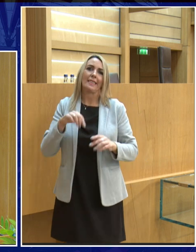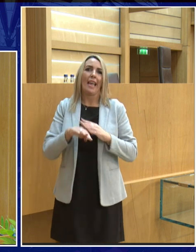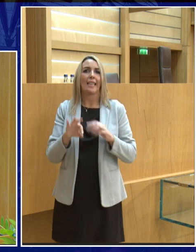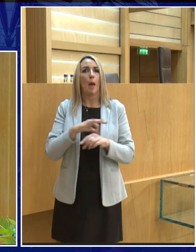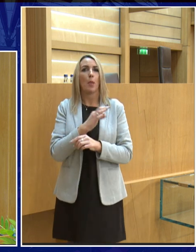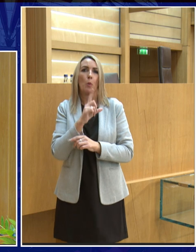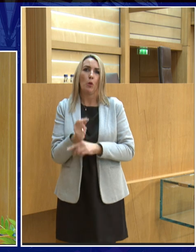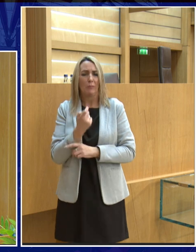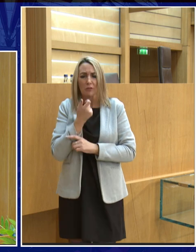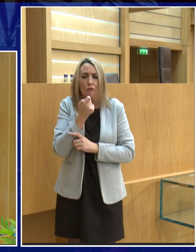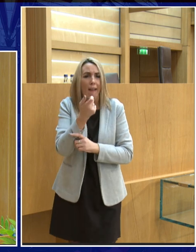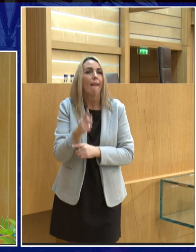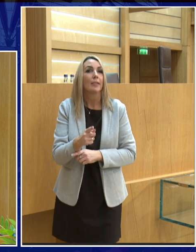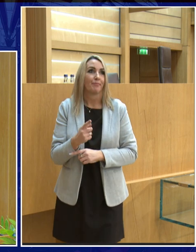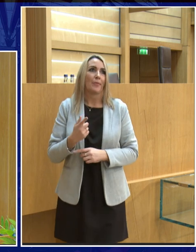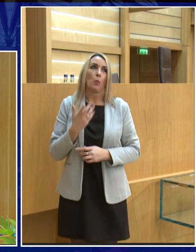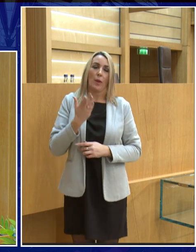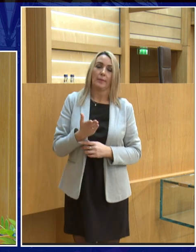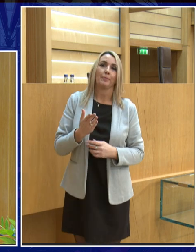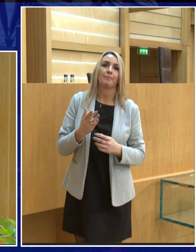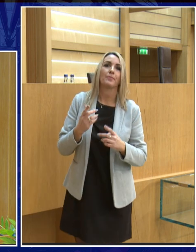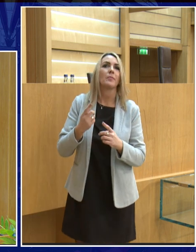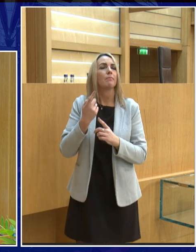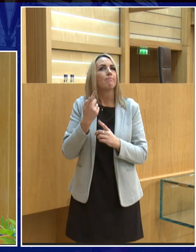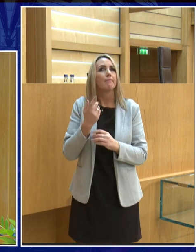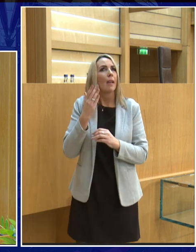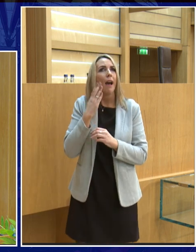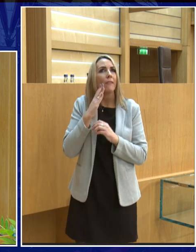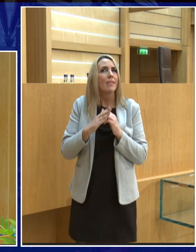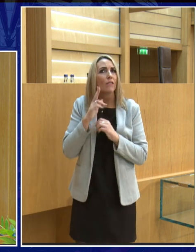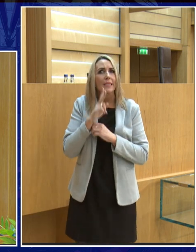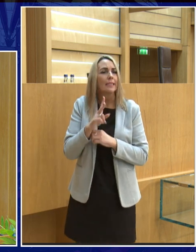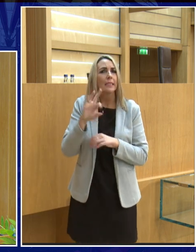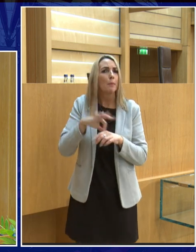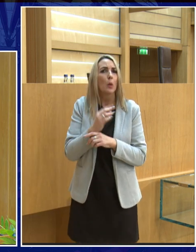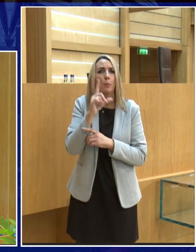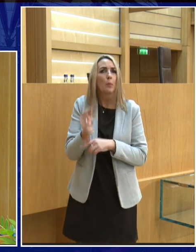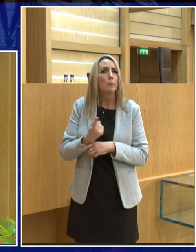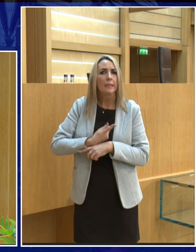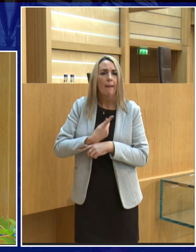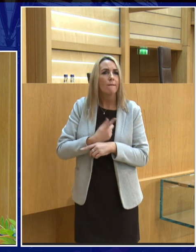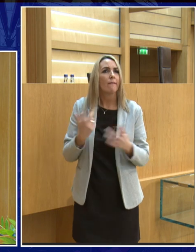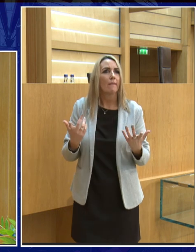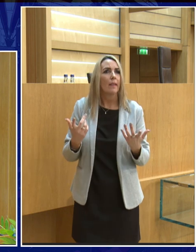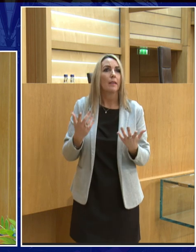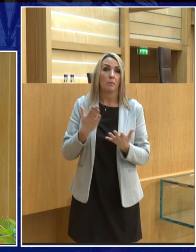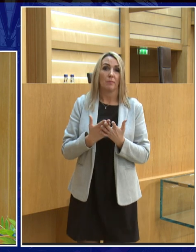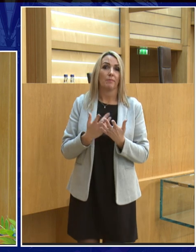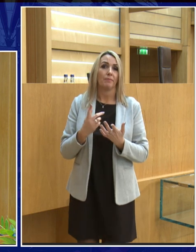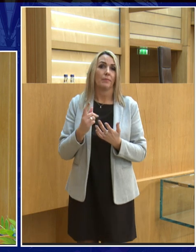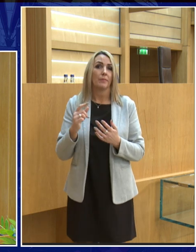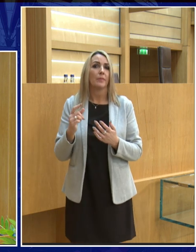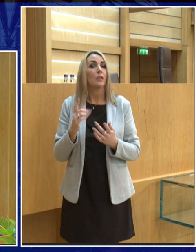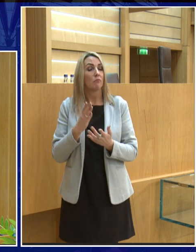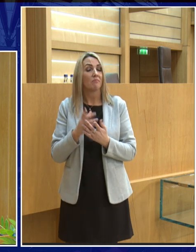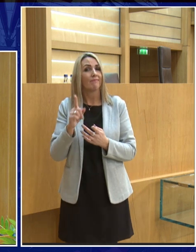looked at the moon for many many years because I'm a lunatic but I've never seen the moon go the colour blue now a blue moon is actually a